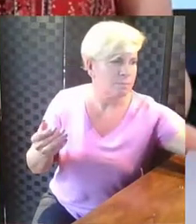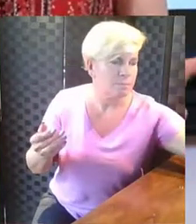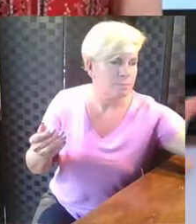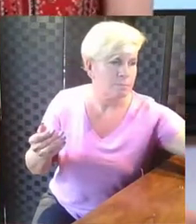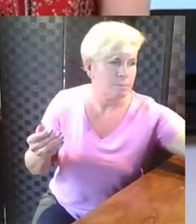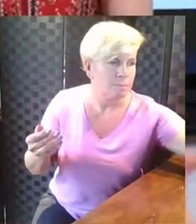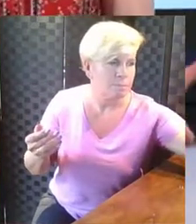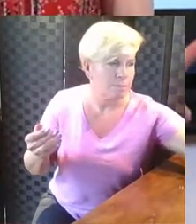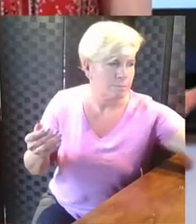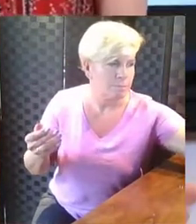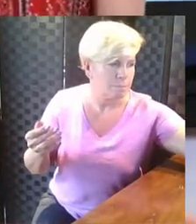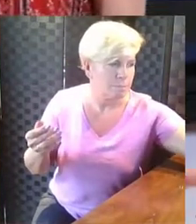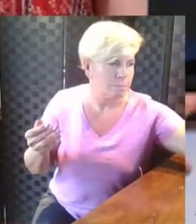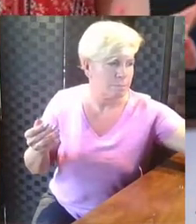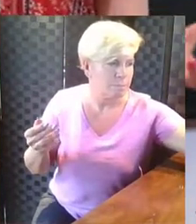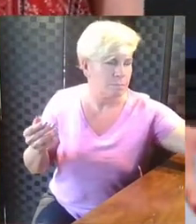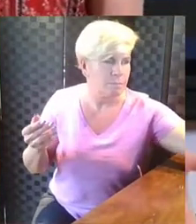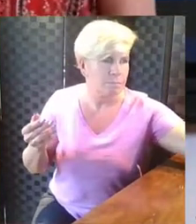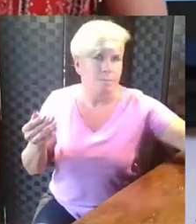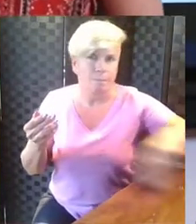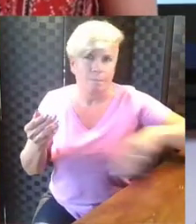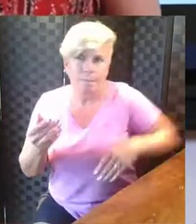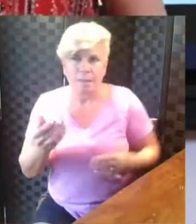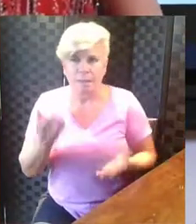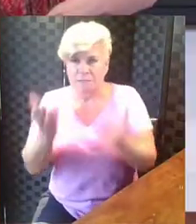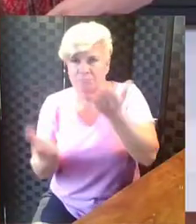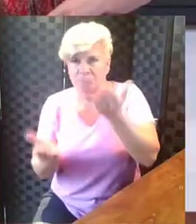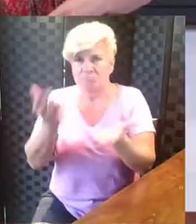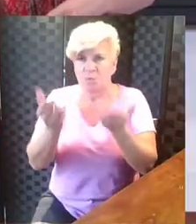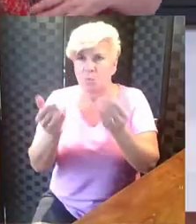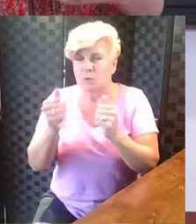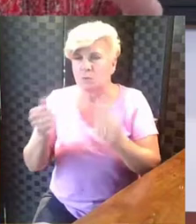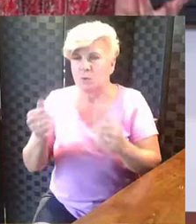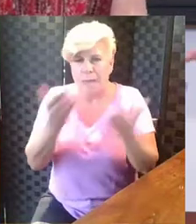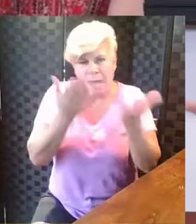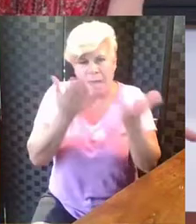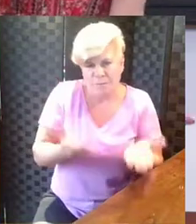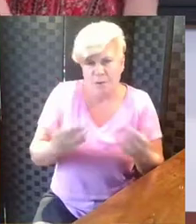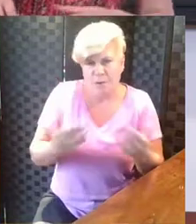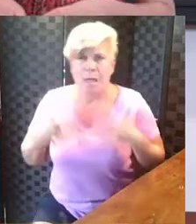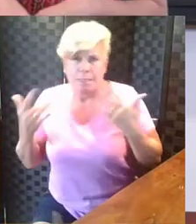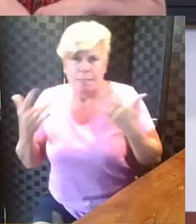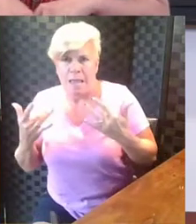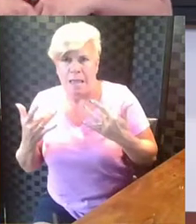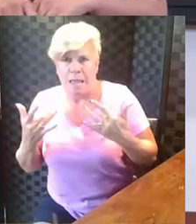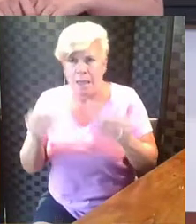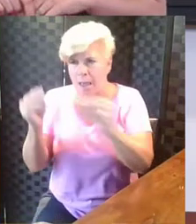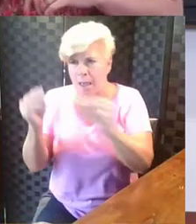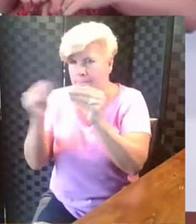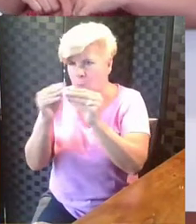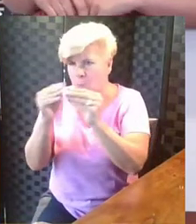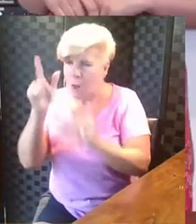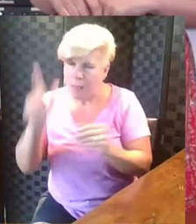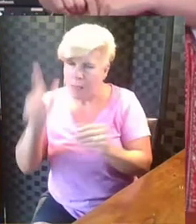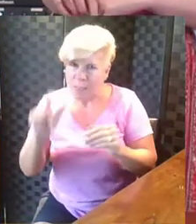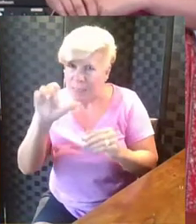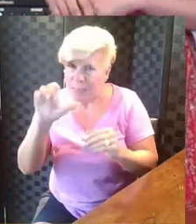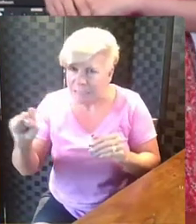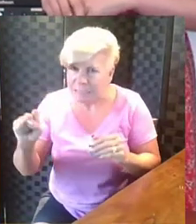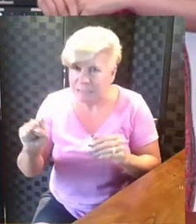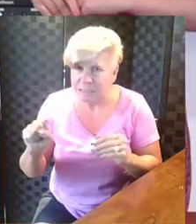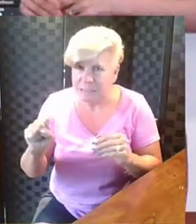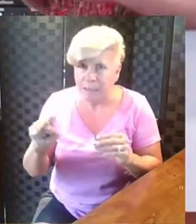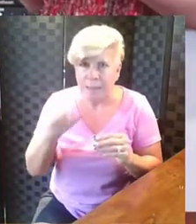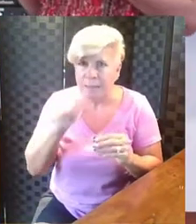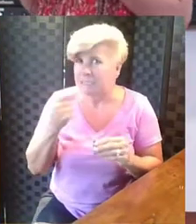scale can tell us like this, which one's heavier, which one's lighter. There's more on this side or there's less on this side. But what it can't tell us